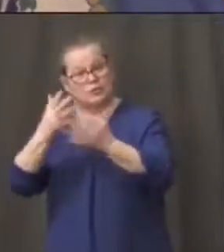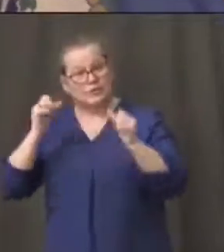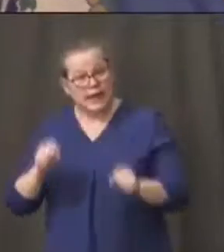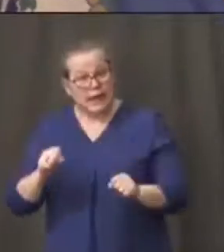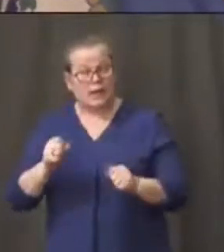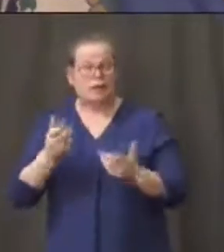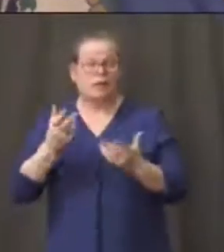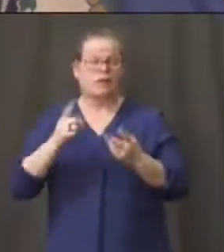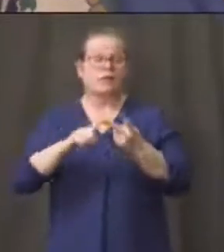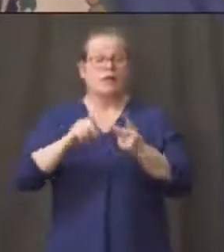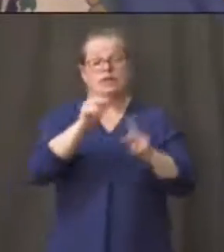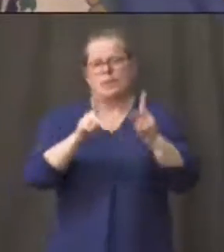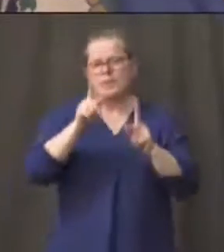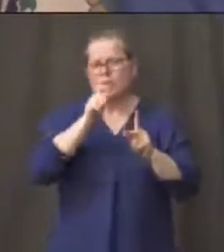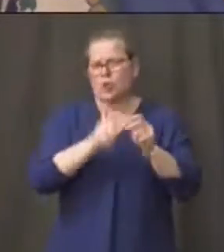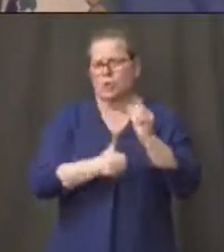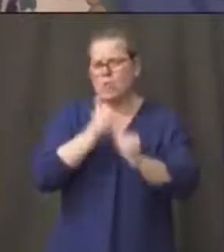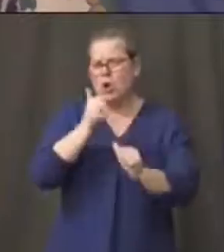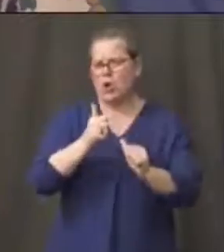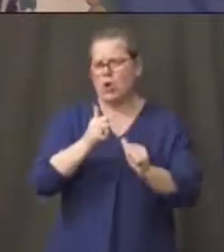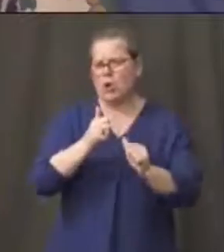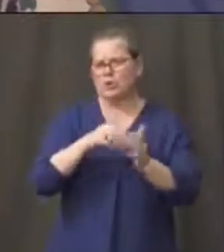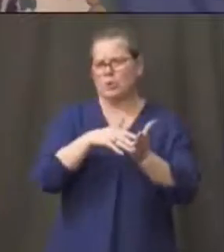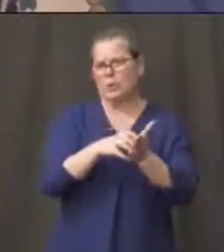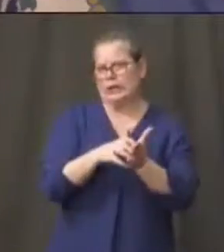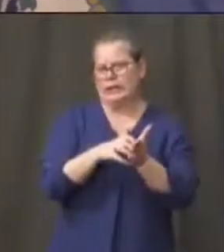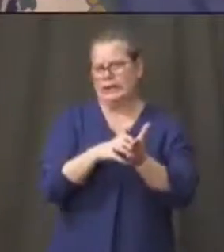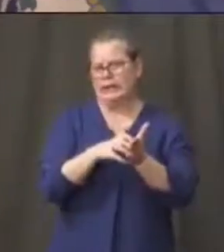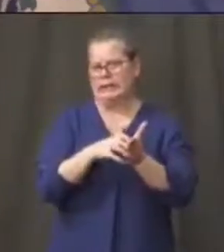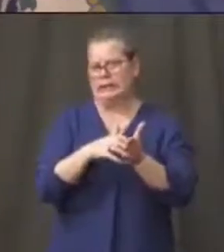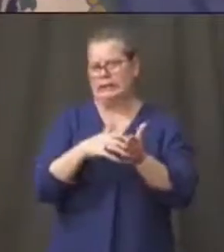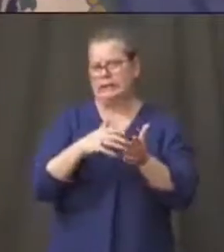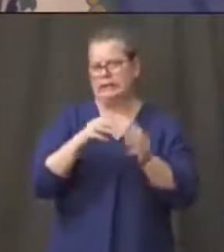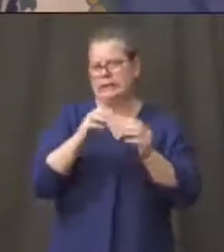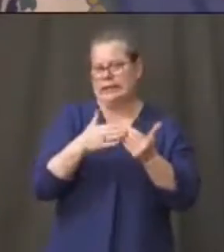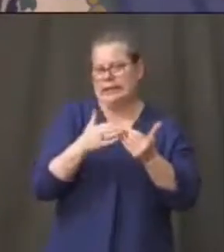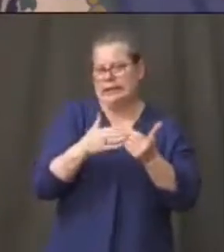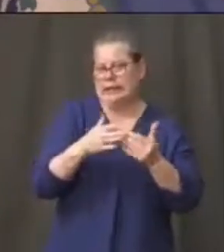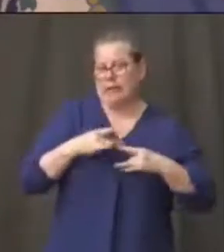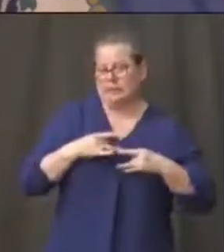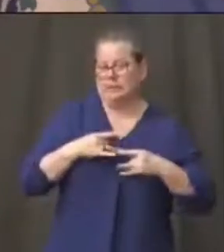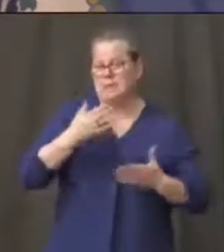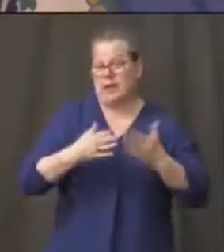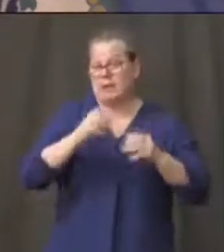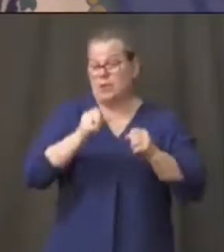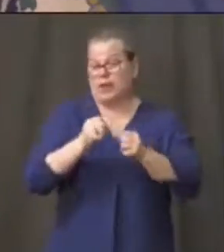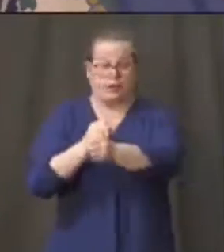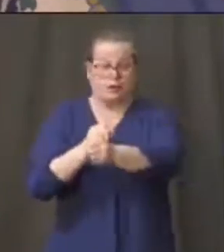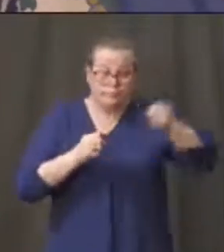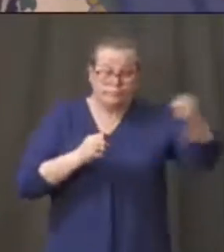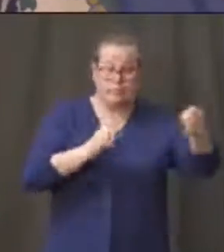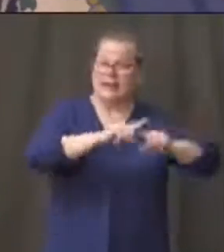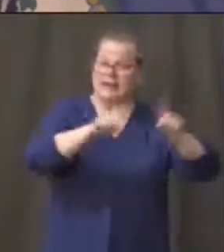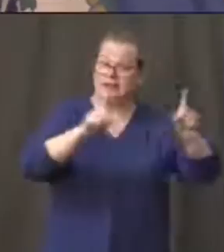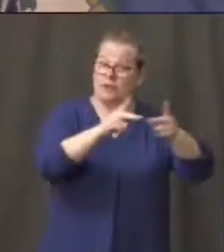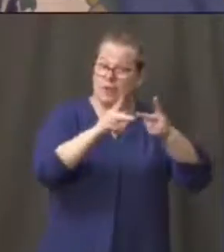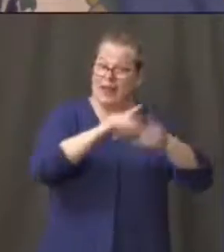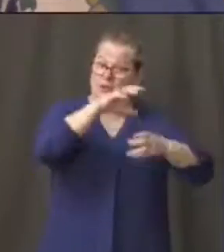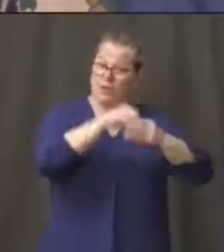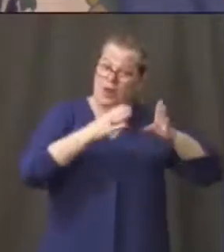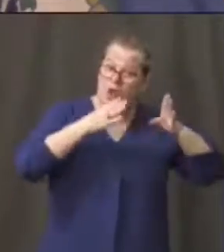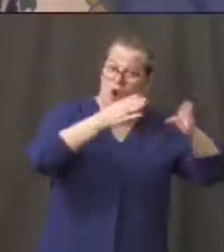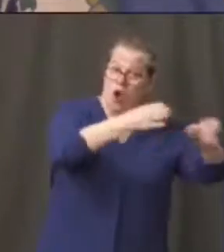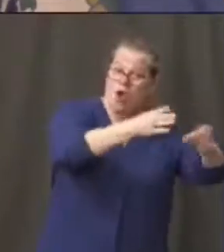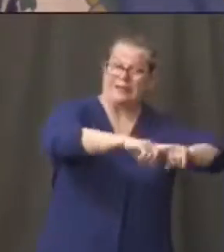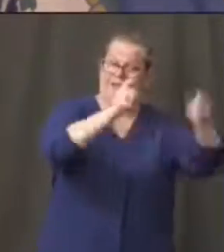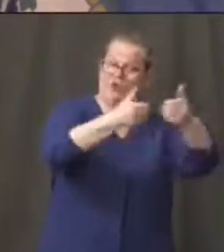facility and see if we can find a safe place for them outside of the facility or elsewhere within the correctional facility where they can be safe